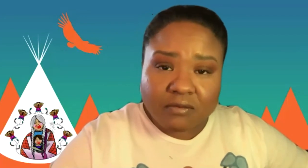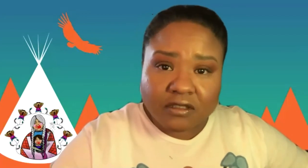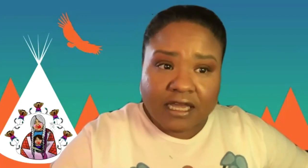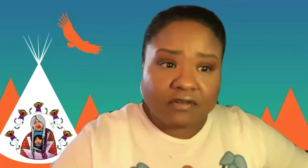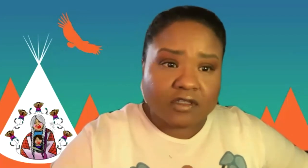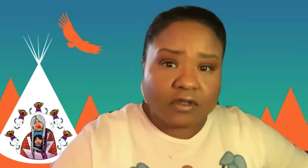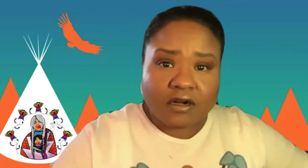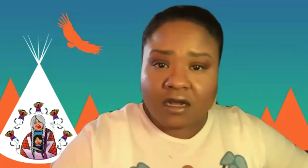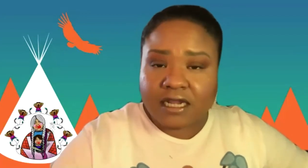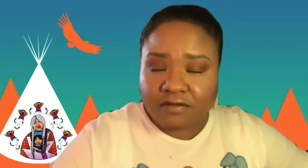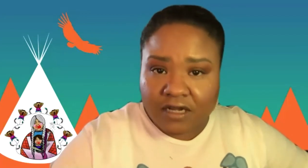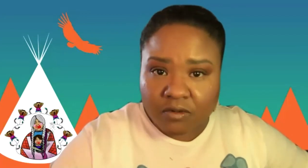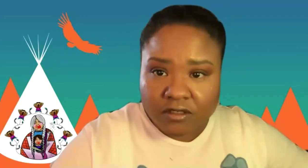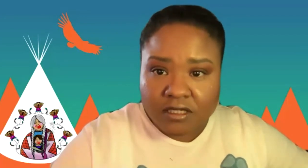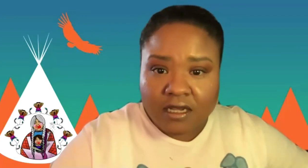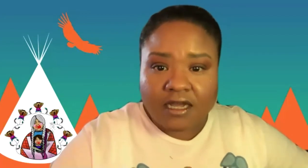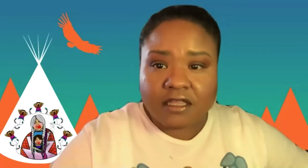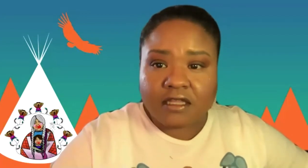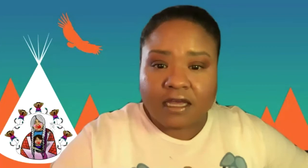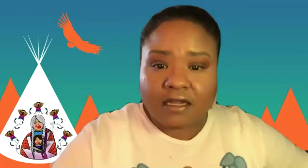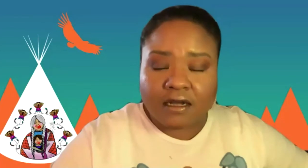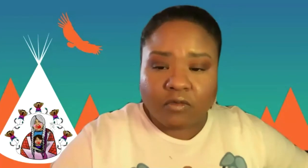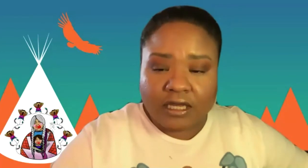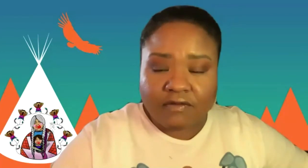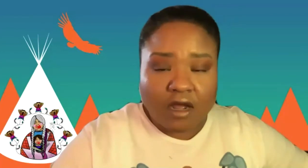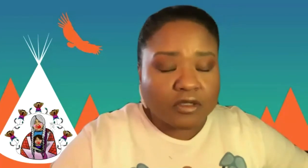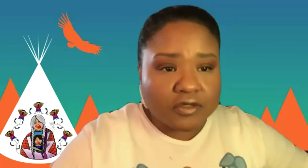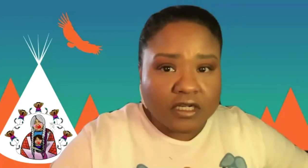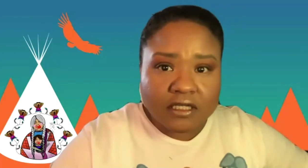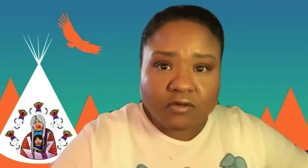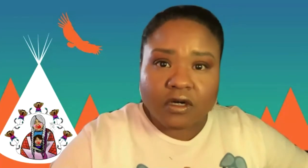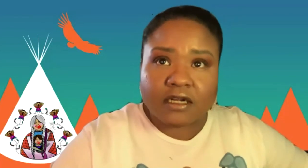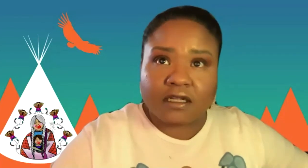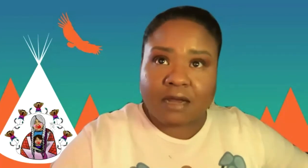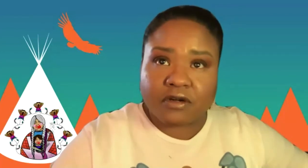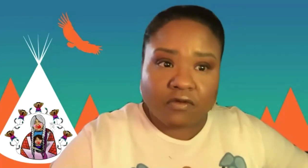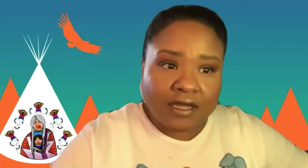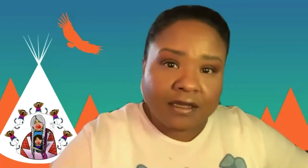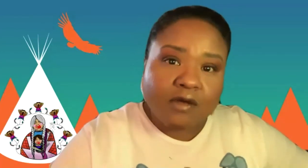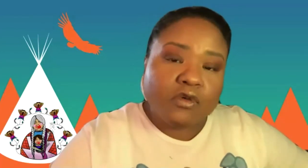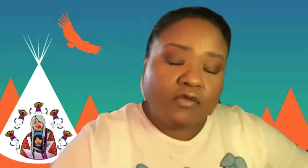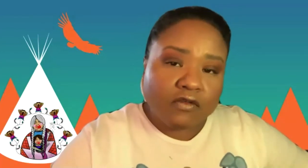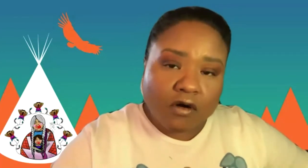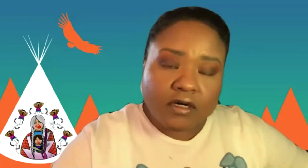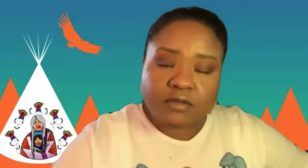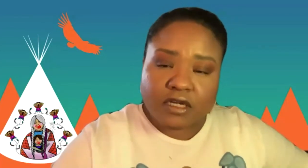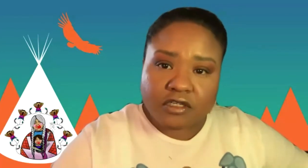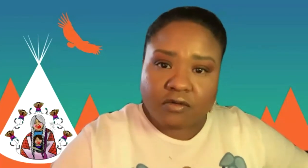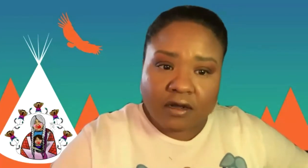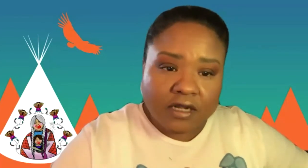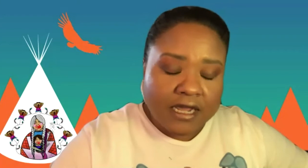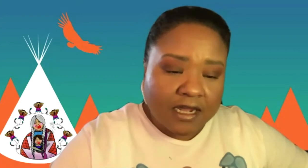community building efforts with our non-Native neighbors. I think that we have an opportunity to work in a collaborative way moving forward,